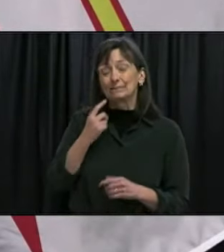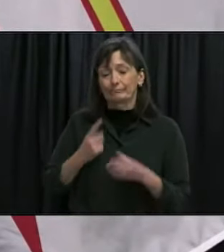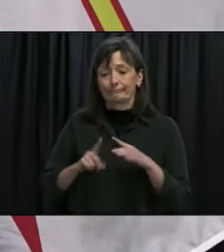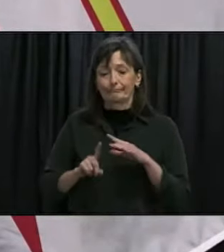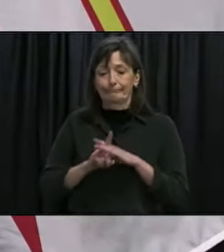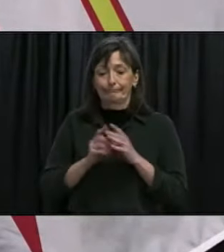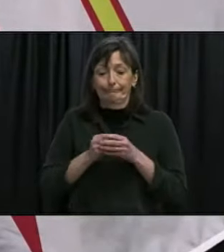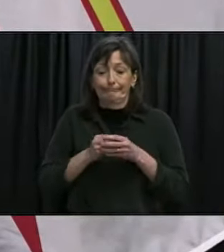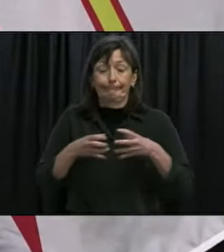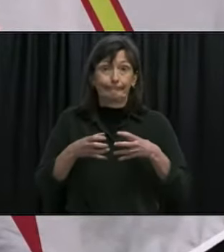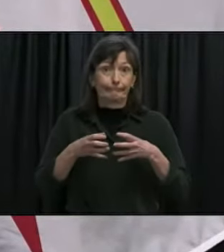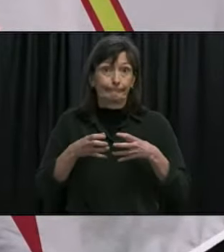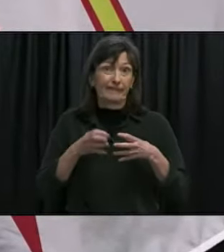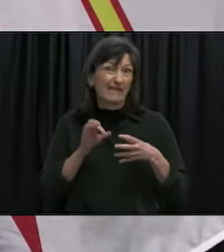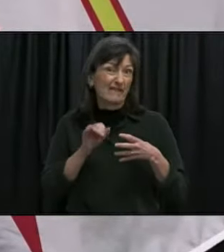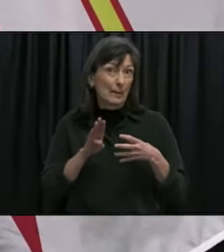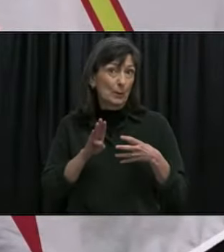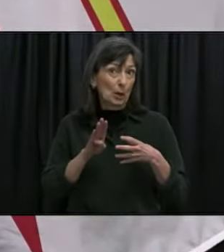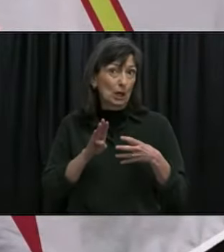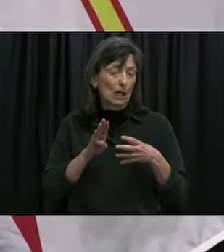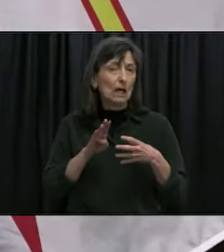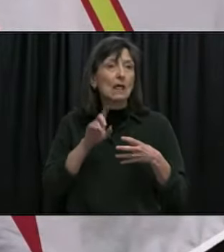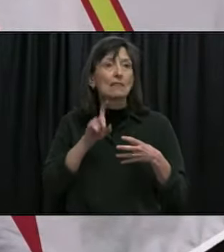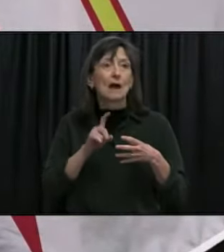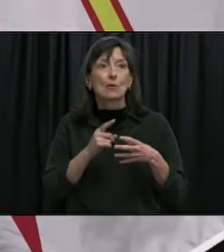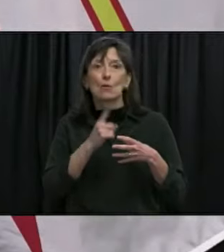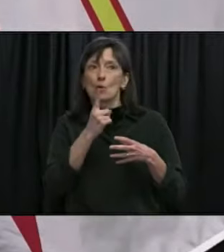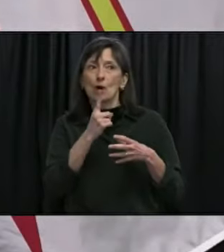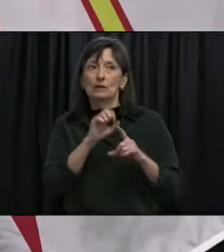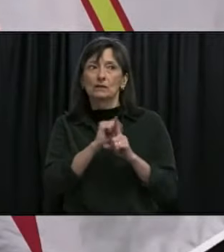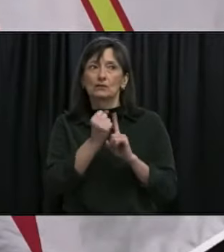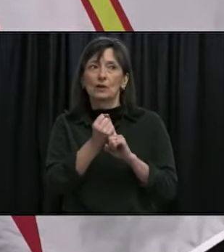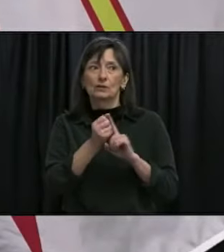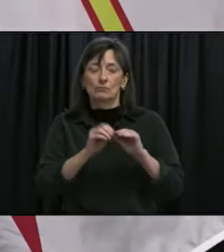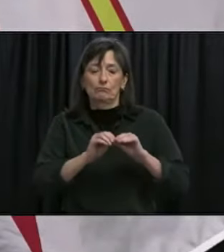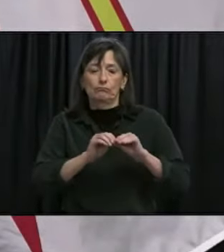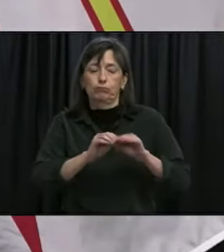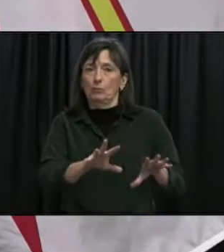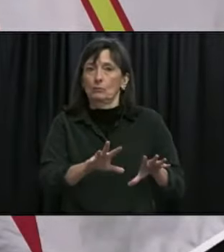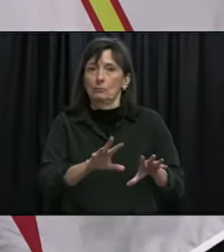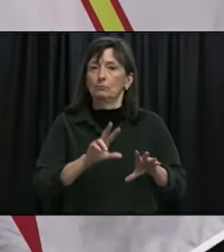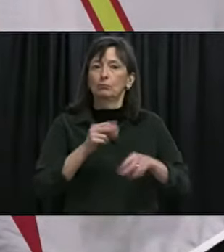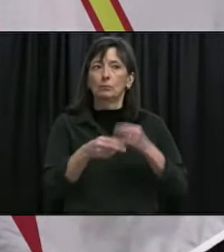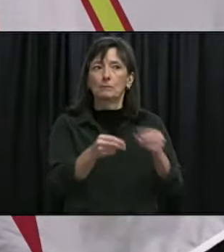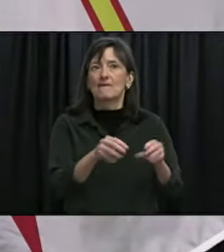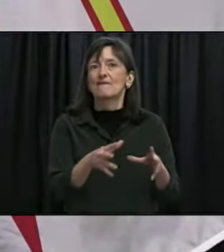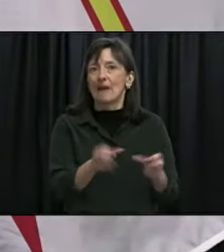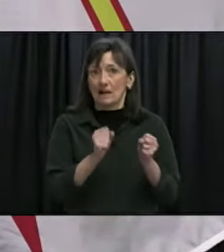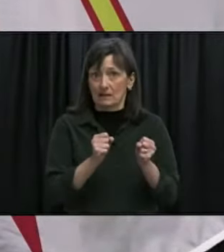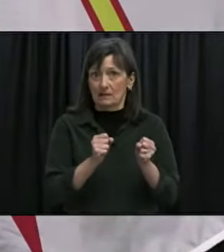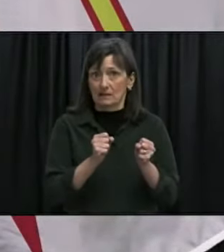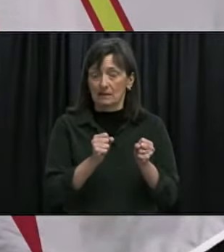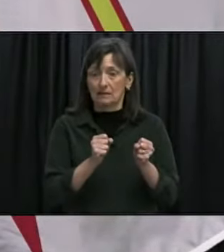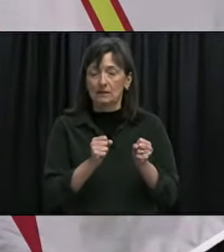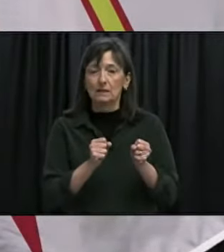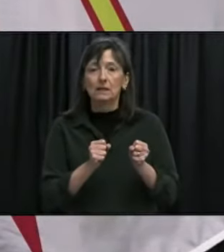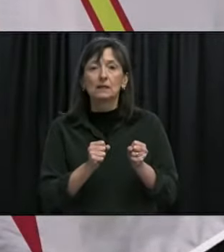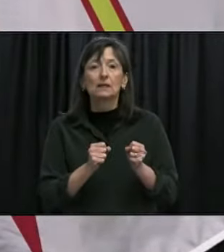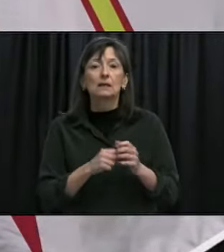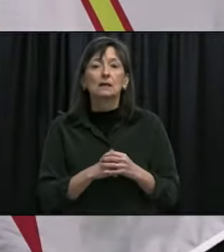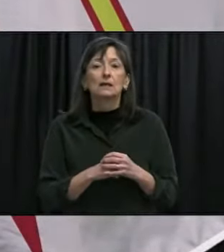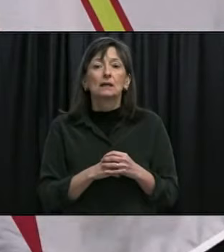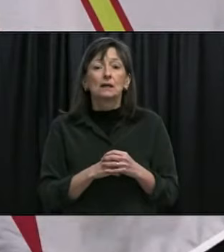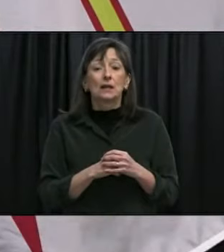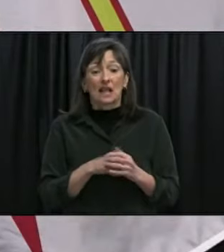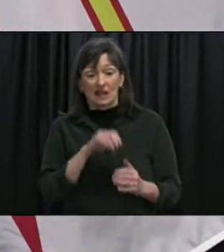actually seen this was more like a super spreader event if we look at the reproduction number. This is really not possible